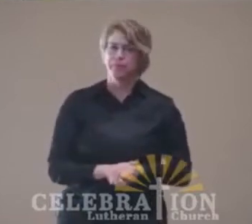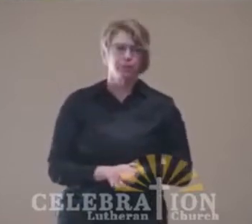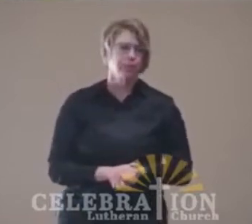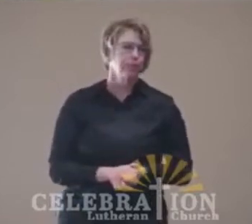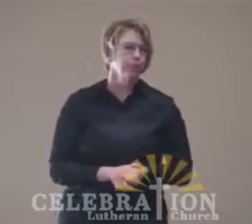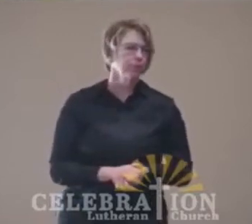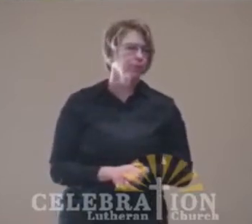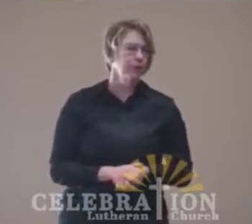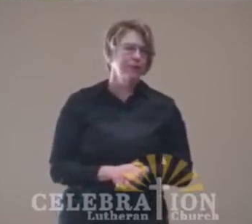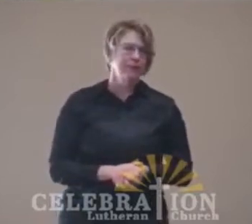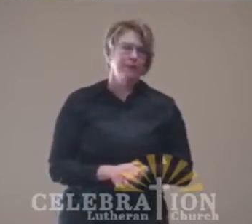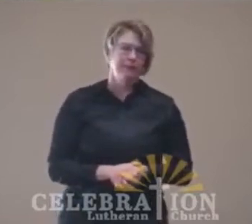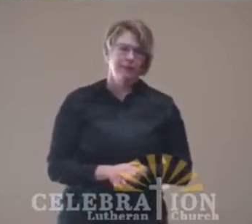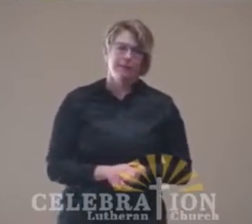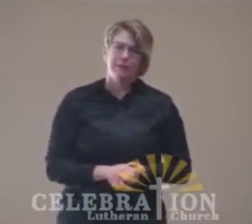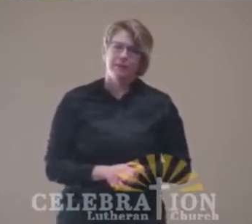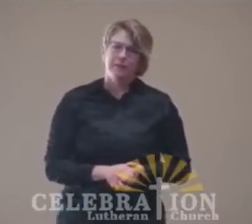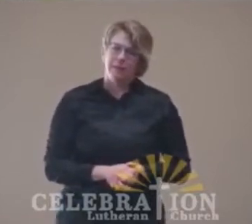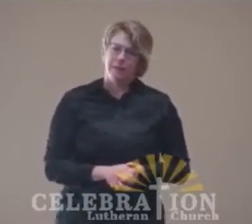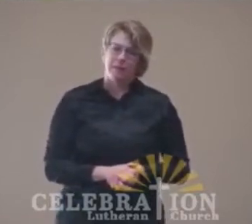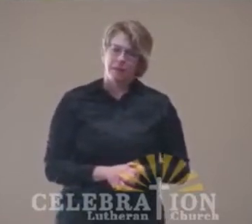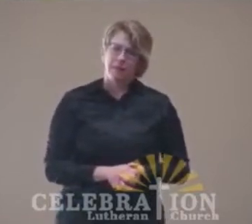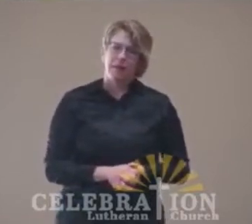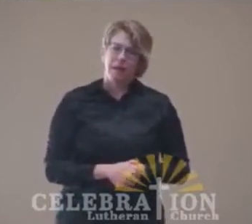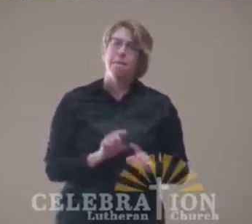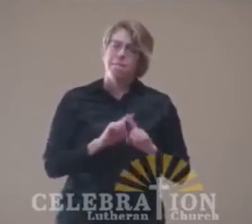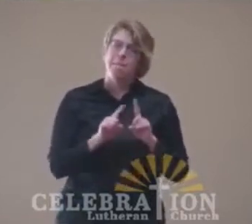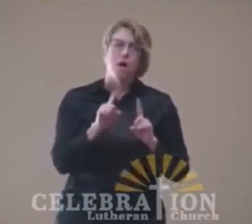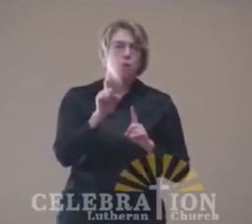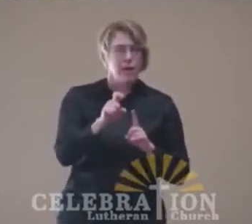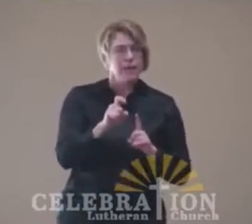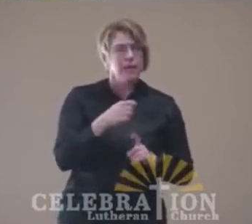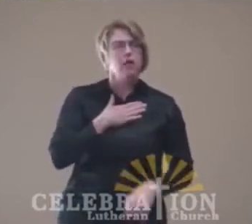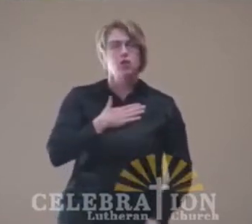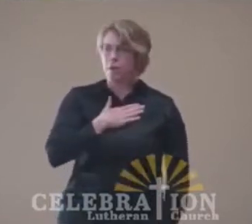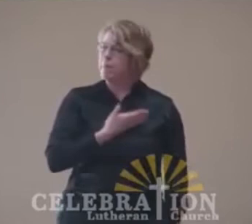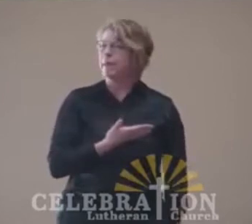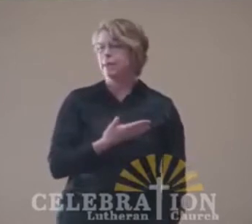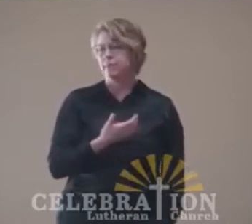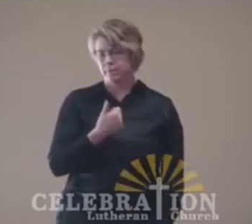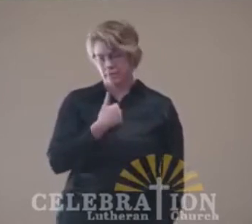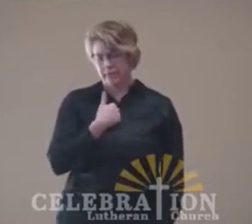just entertaining the possibility, but actively admitting we have failed.